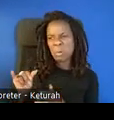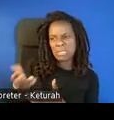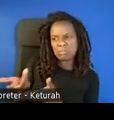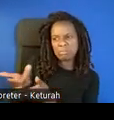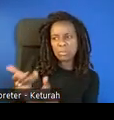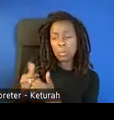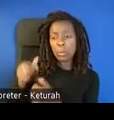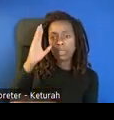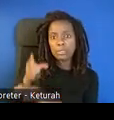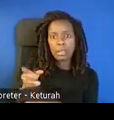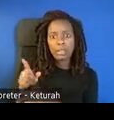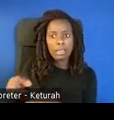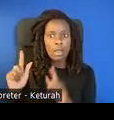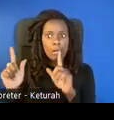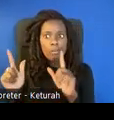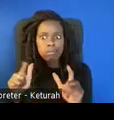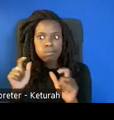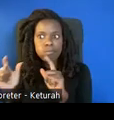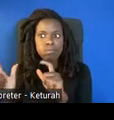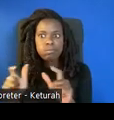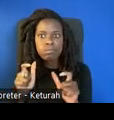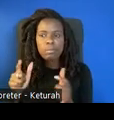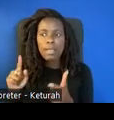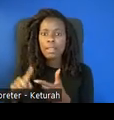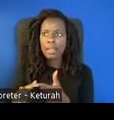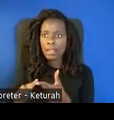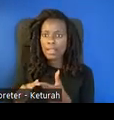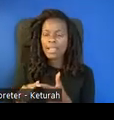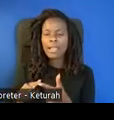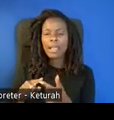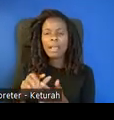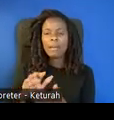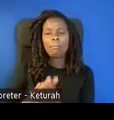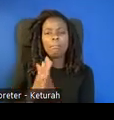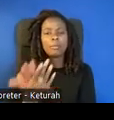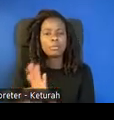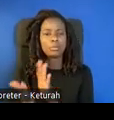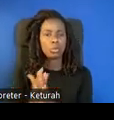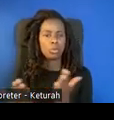they're taking pictures of and it turns it into a book that they can go back and read anytime they want.